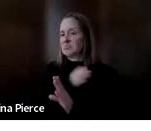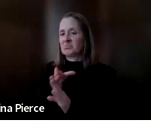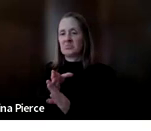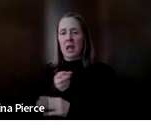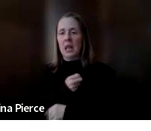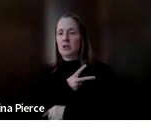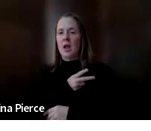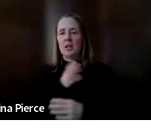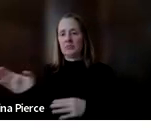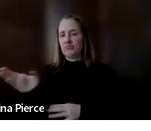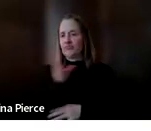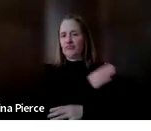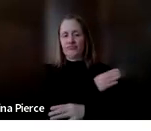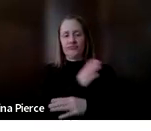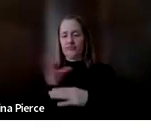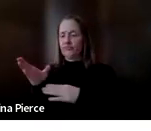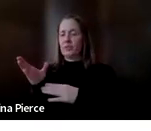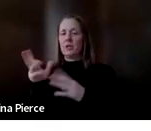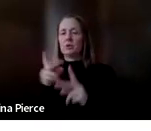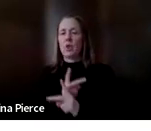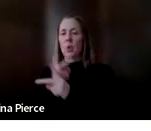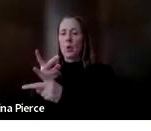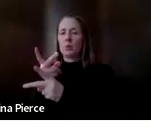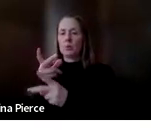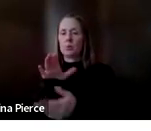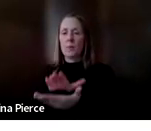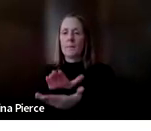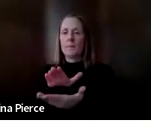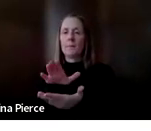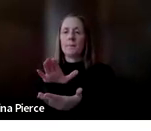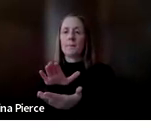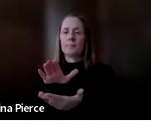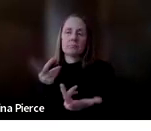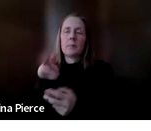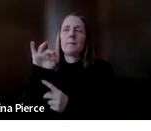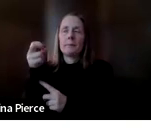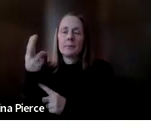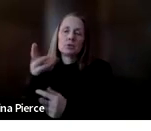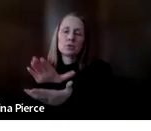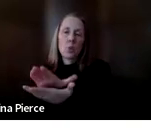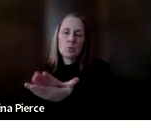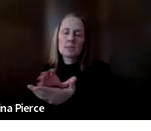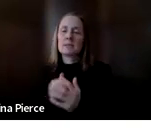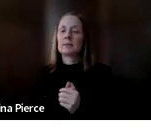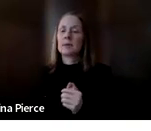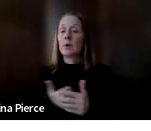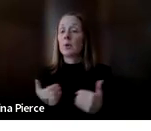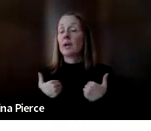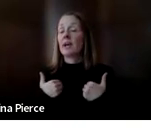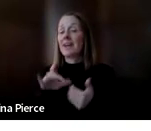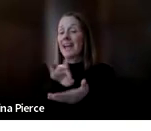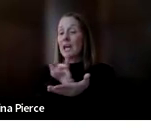that are available to loan out to Michigan schools. We do have an eight-week loan length.